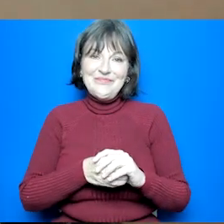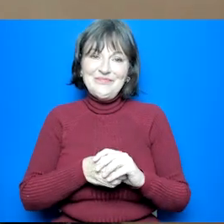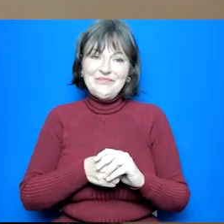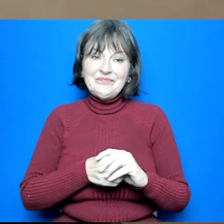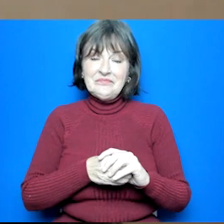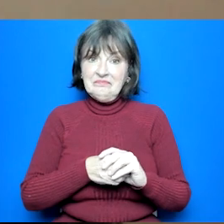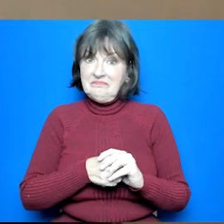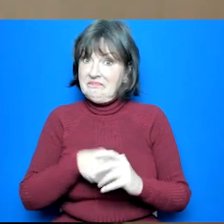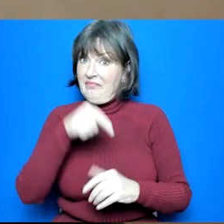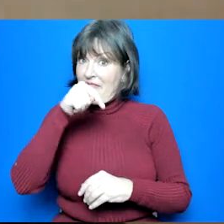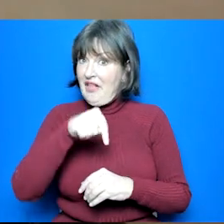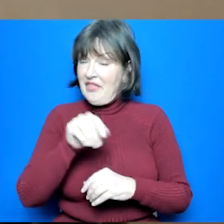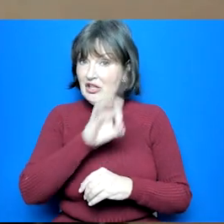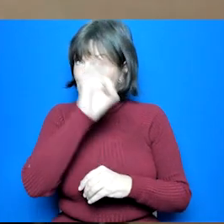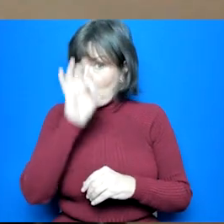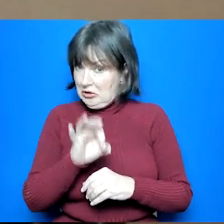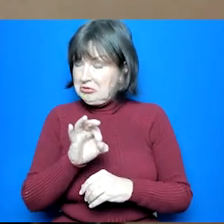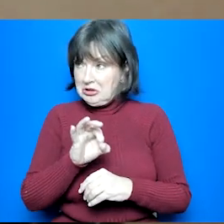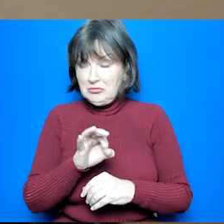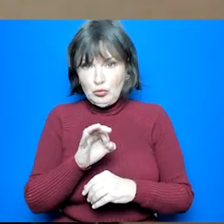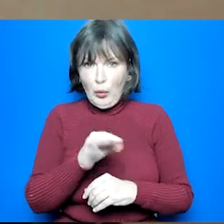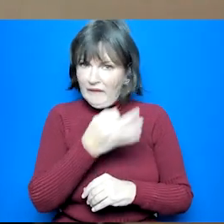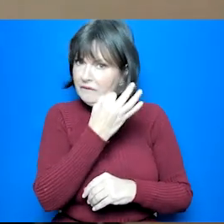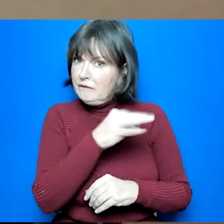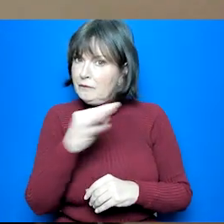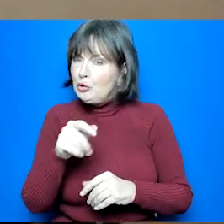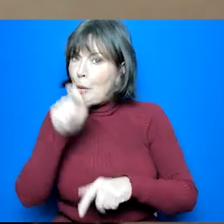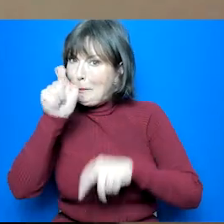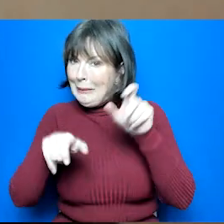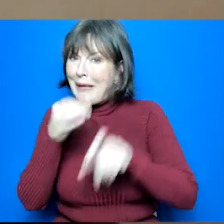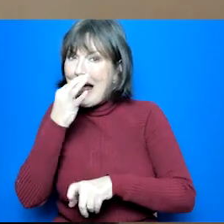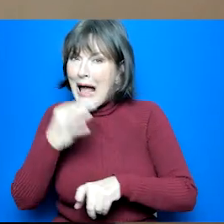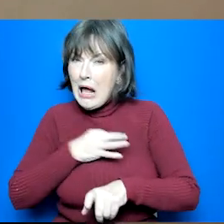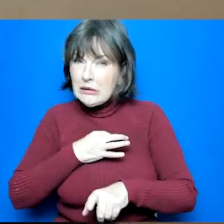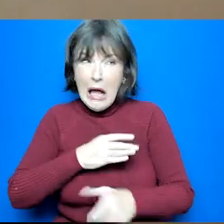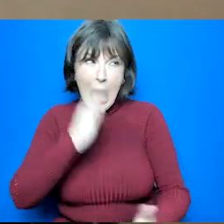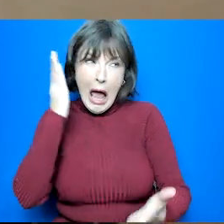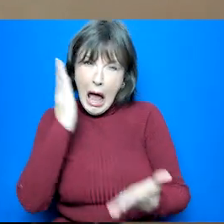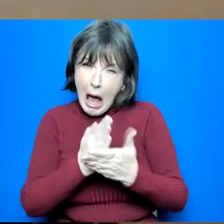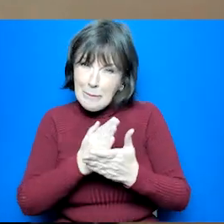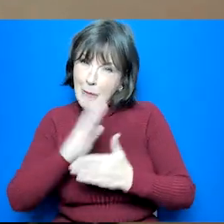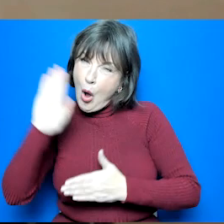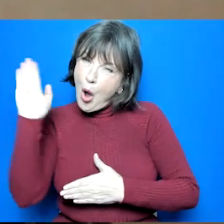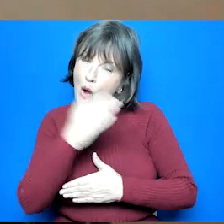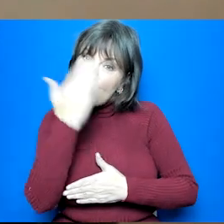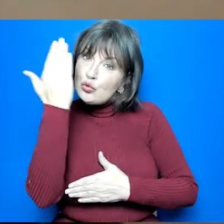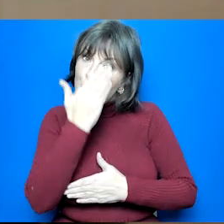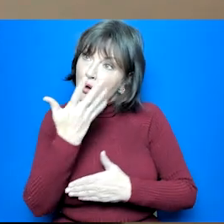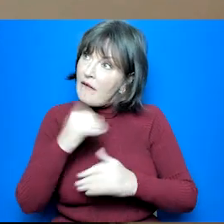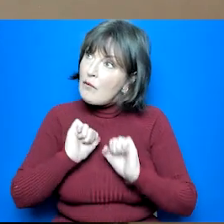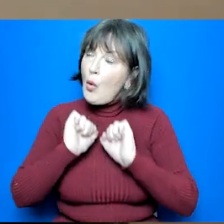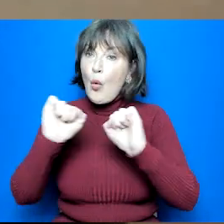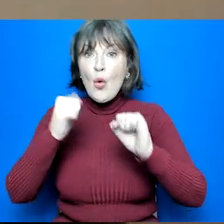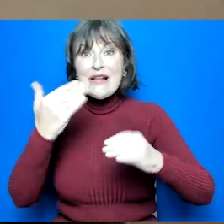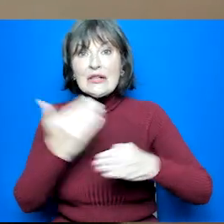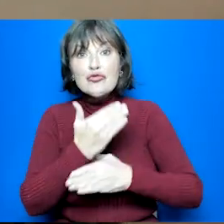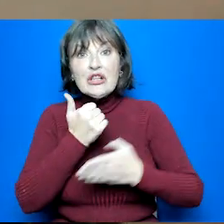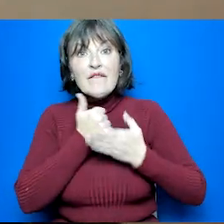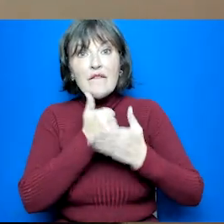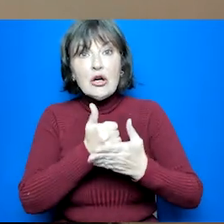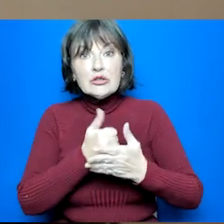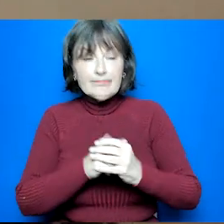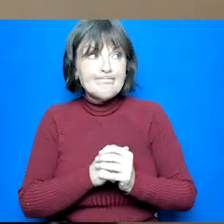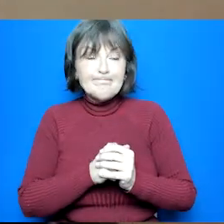One that a few people have sent to me that a few people have asked is does every school have a careers advisor? Yes,